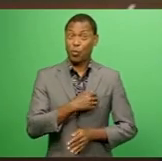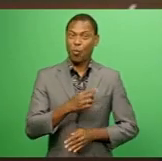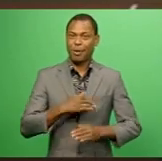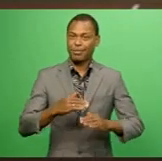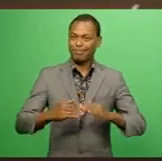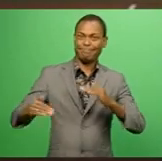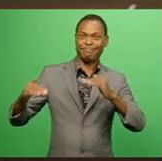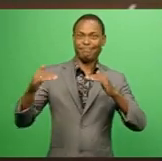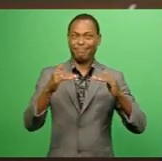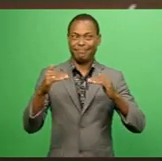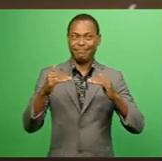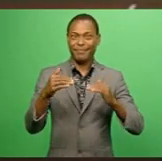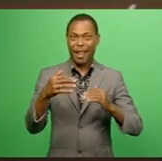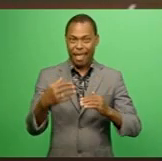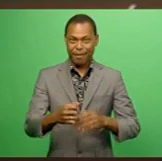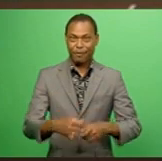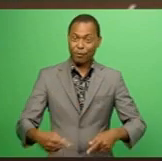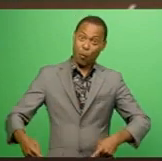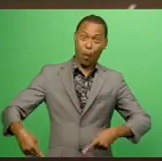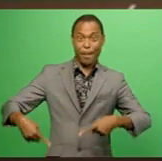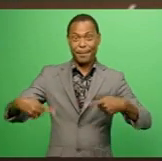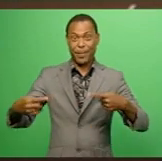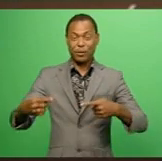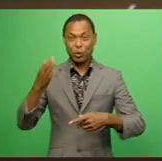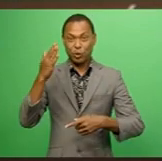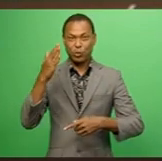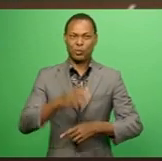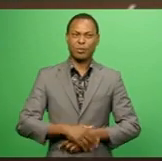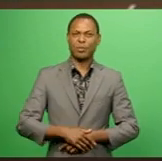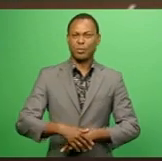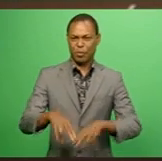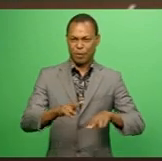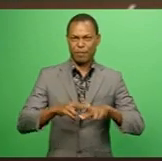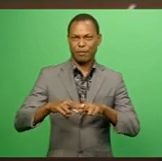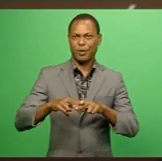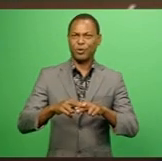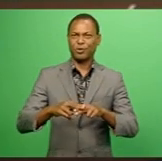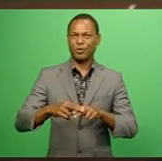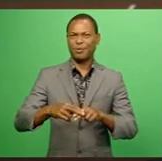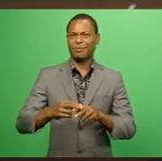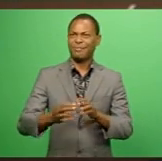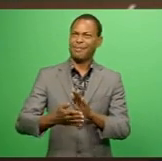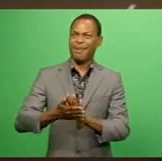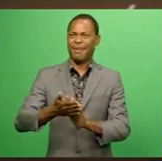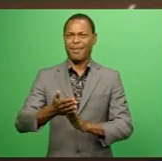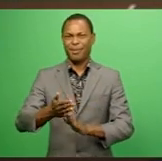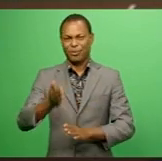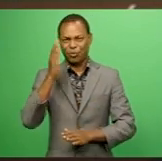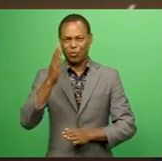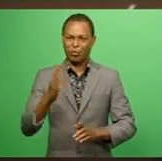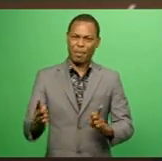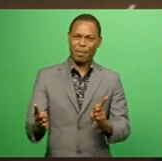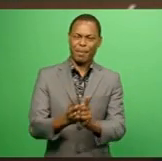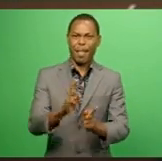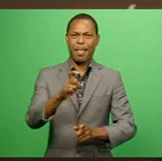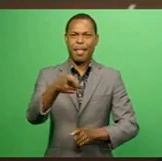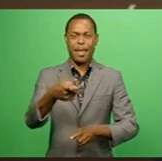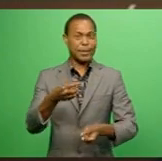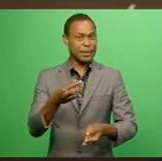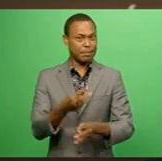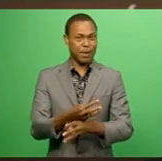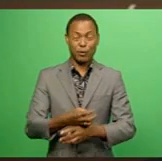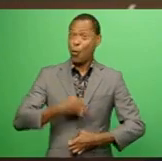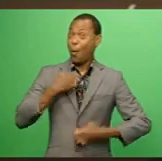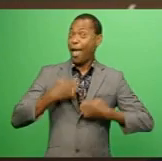here. It has set the bar for the Fiji Secondary School's athletics meet next month. So you can expect exciting